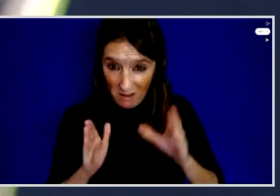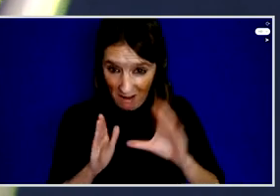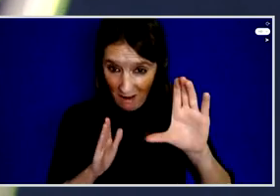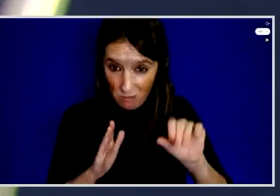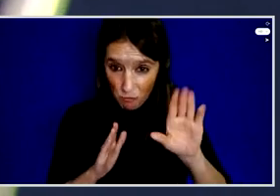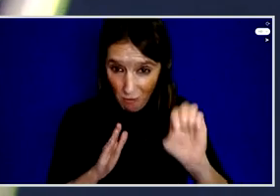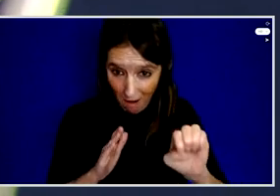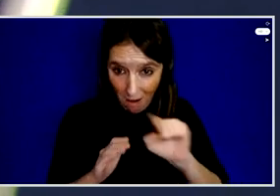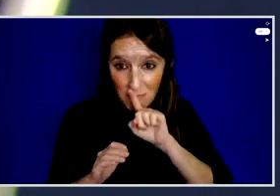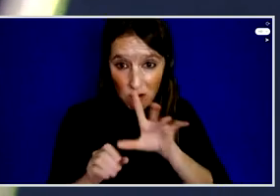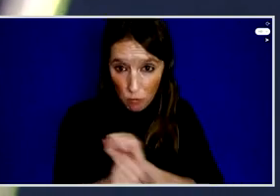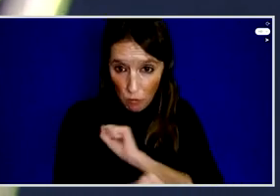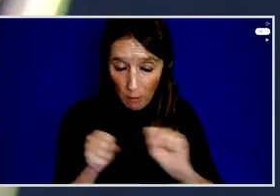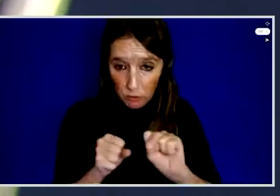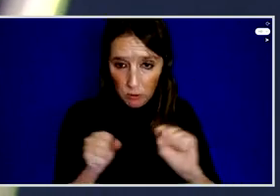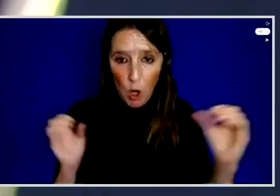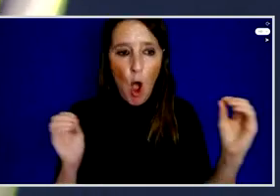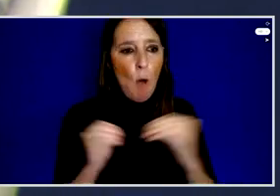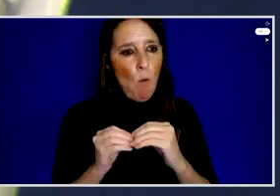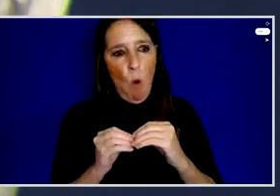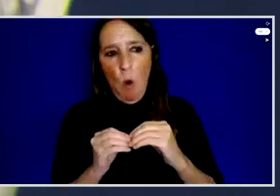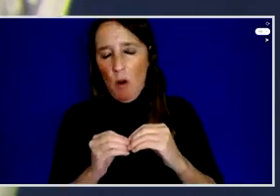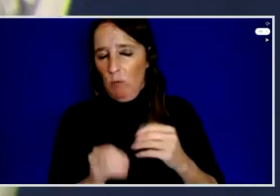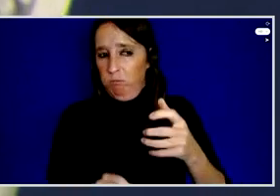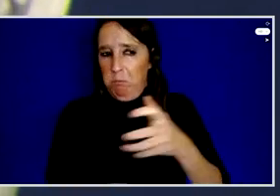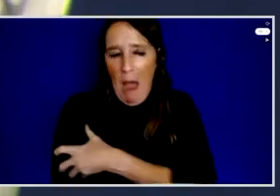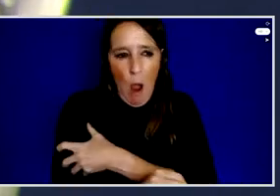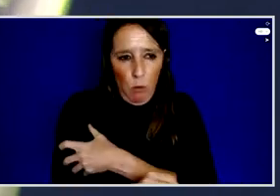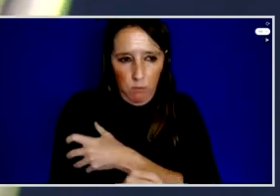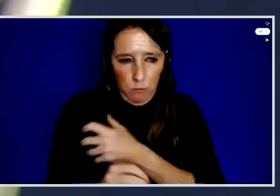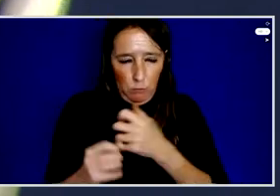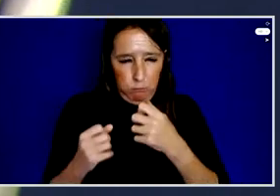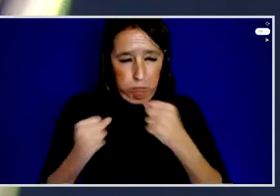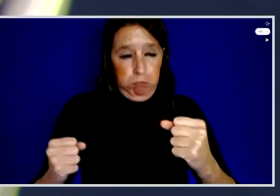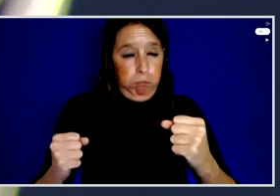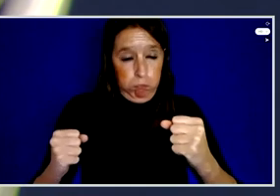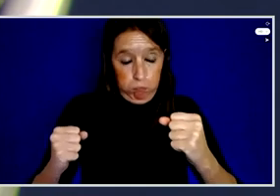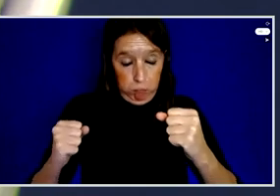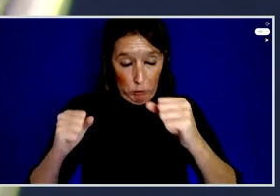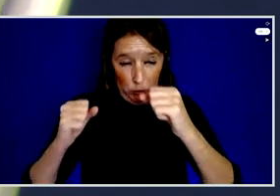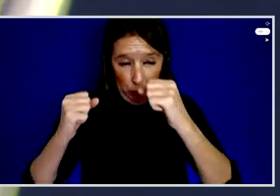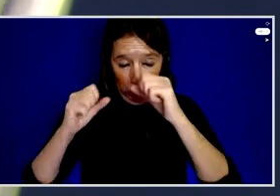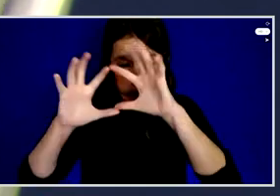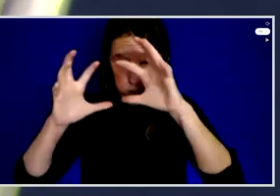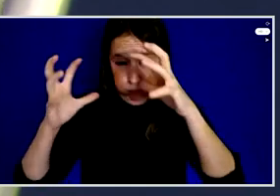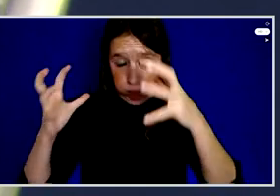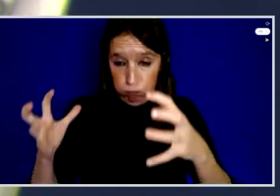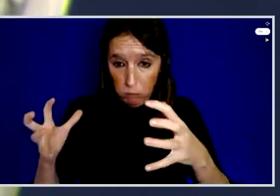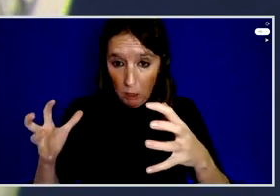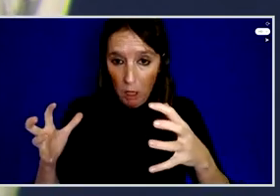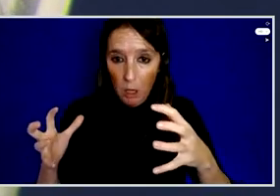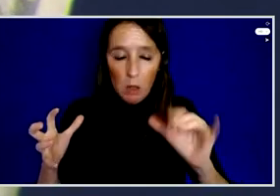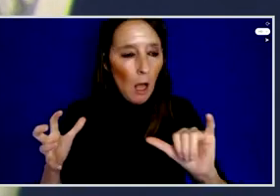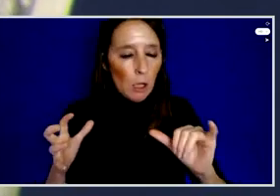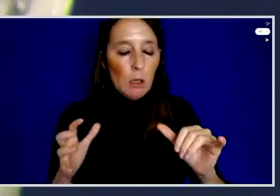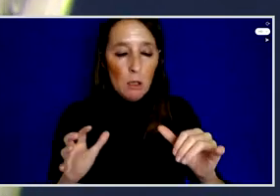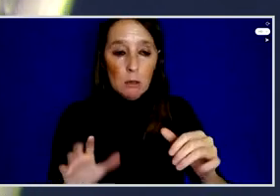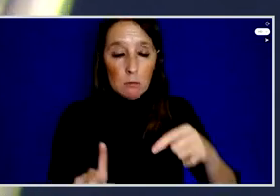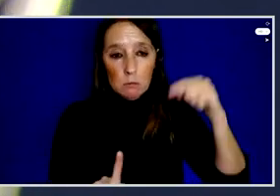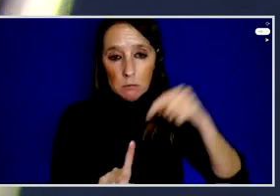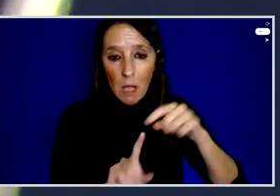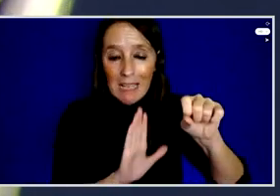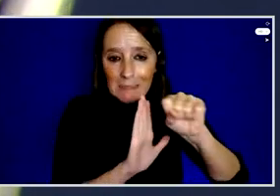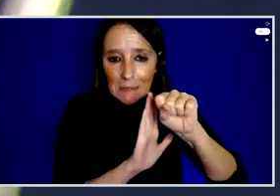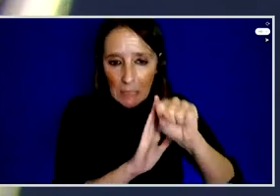is more powerful than ever nowadays. It's like we talk about state captures. So, organized crime groups